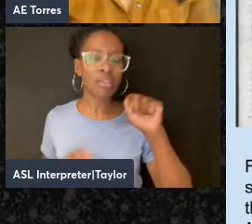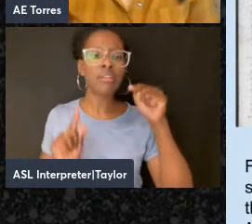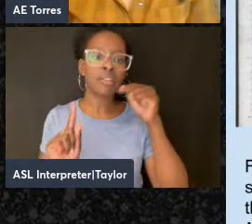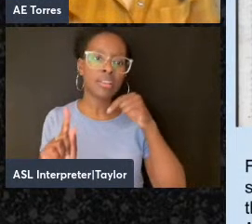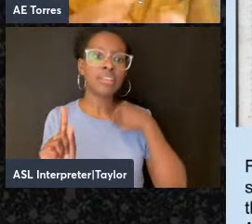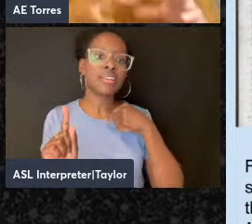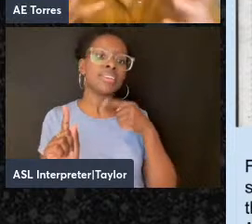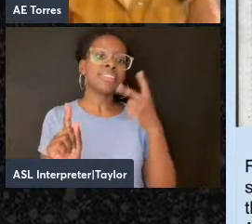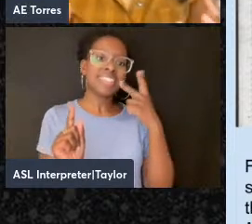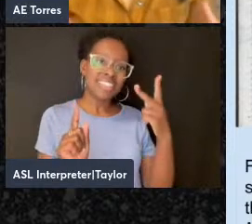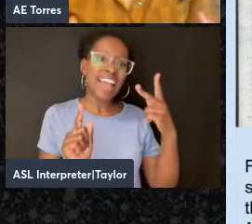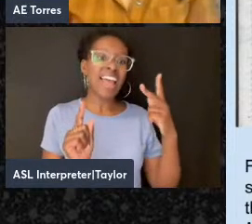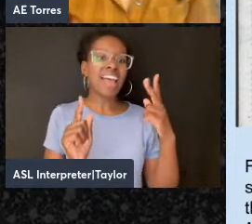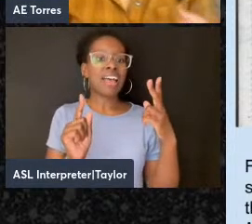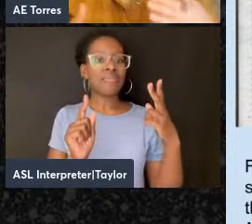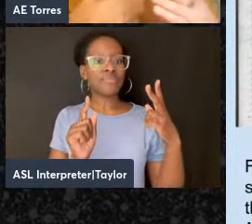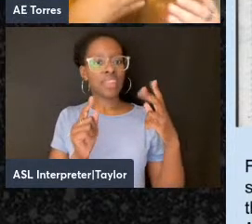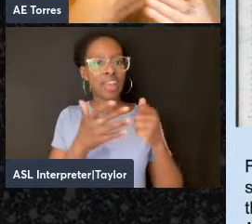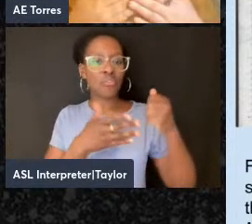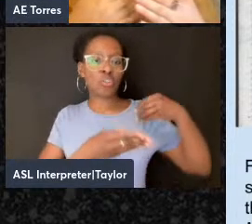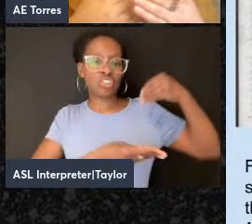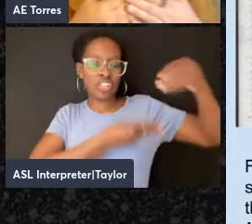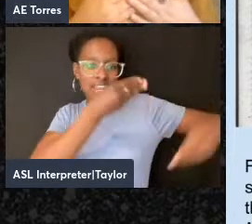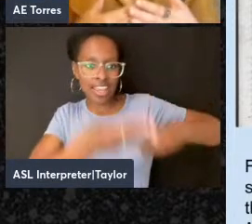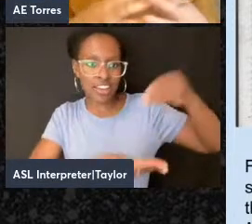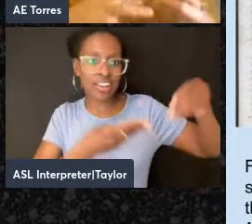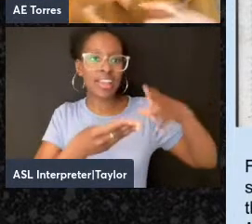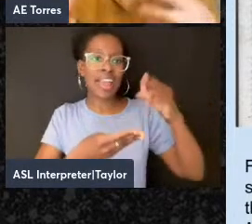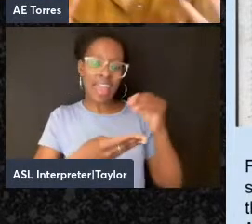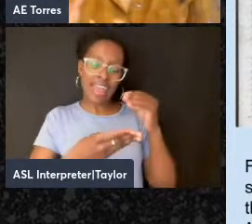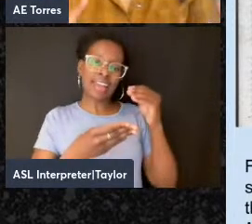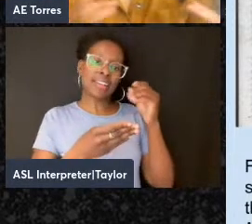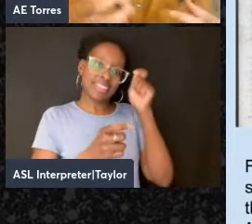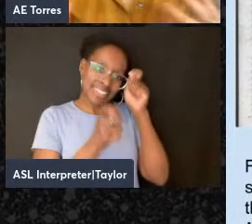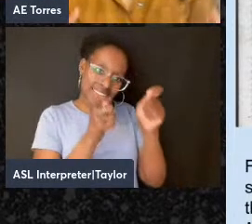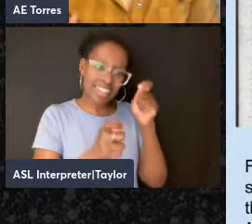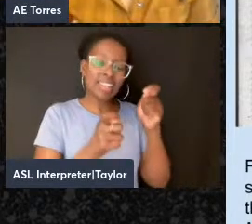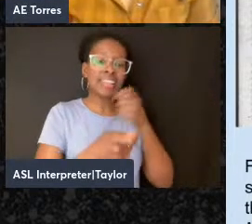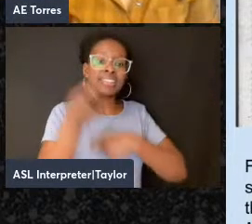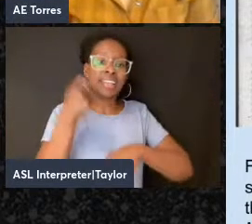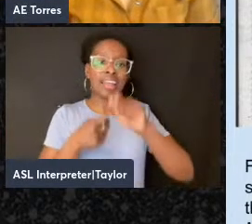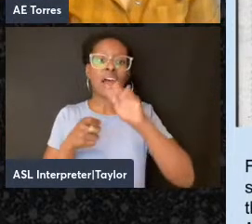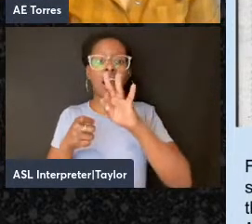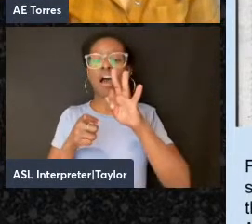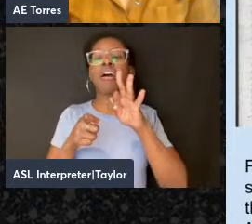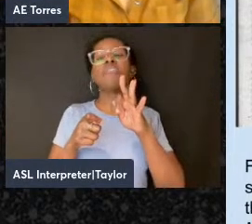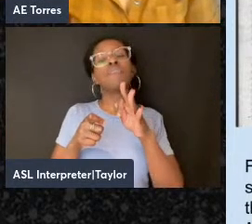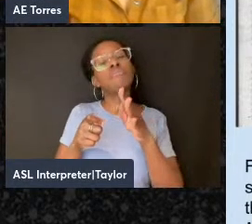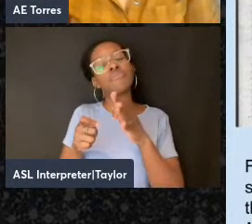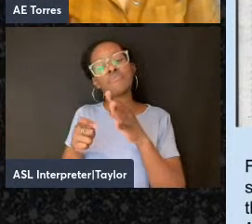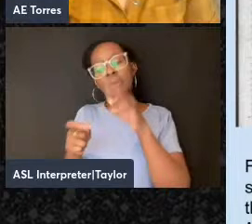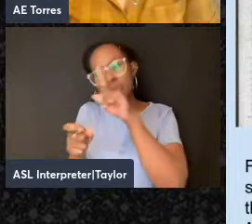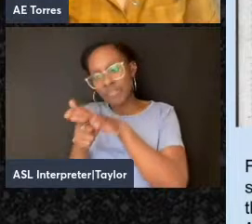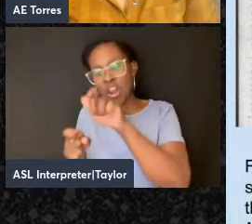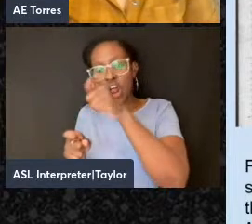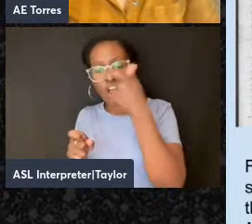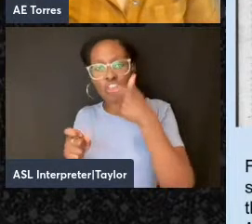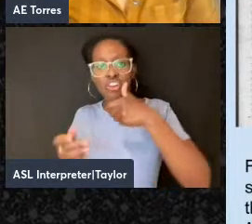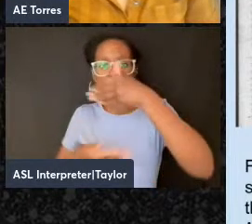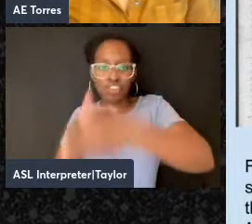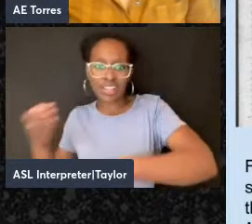heterogeneity and multiplicity as a way of opposing other trends and socialism and communism.